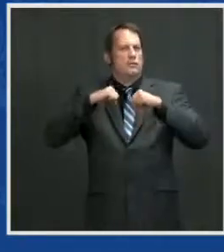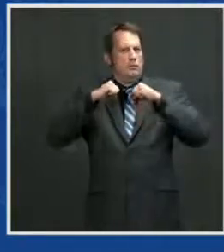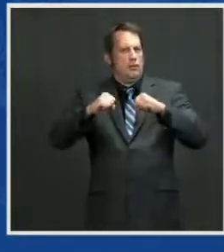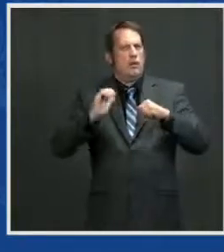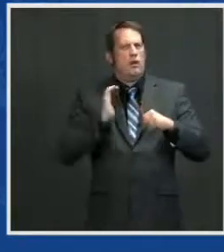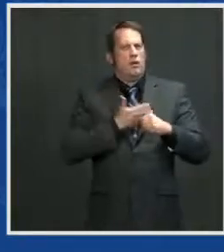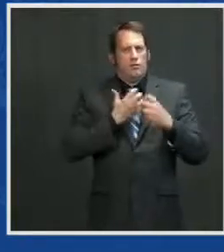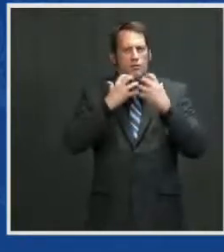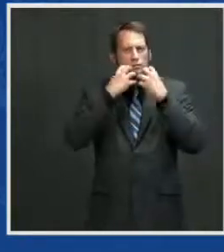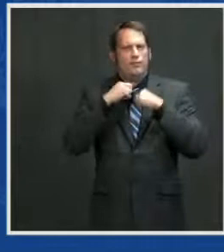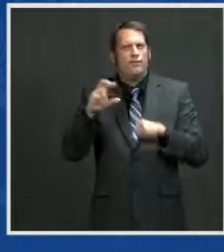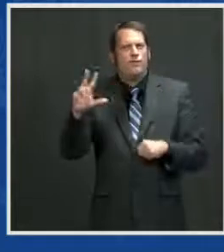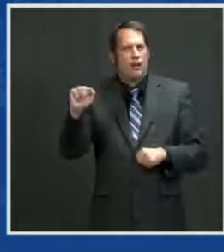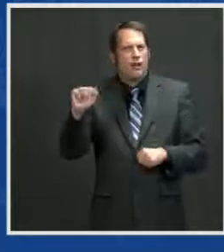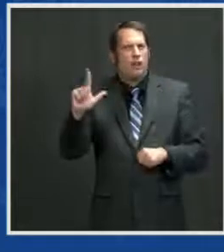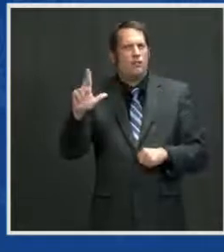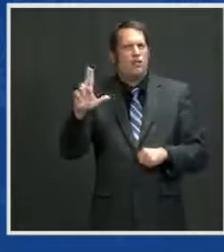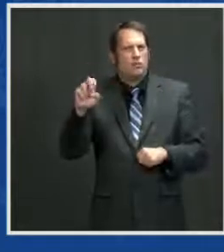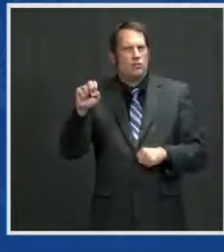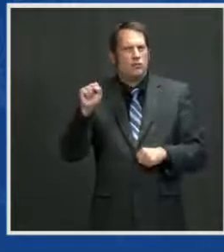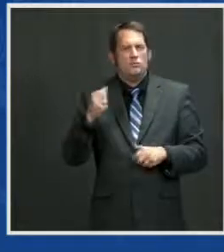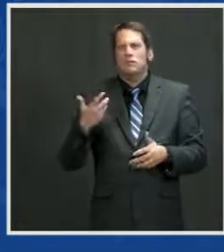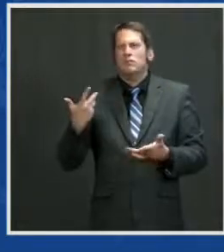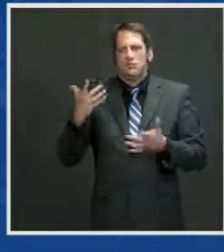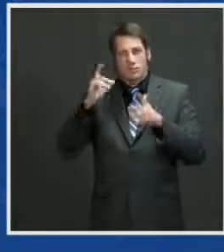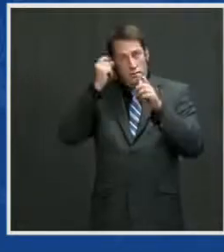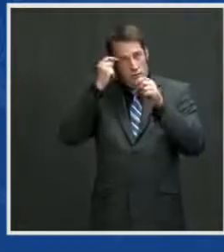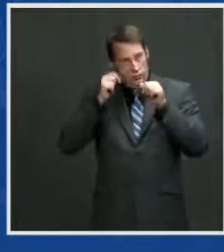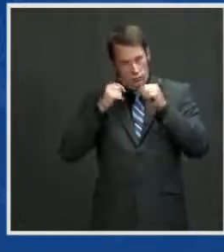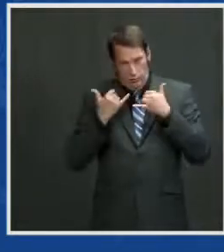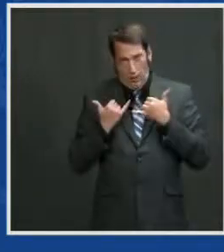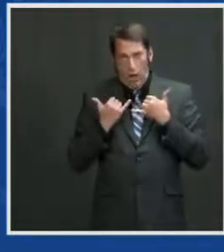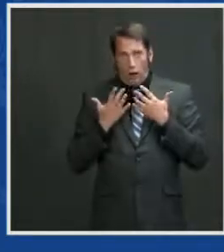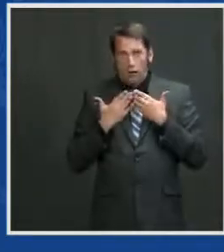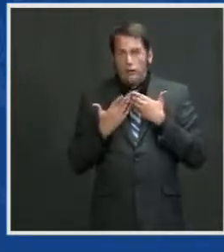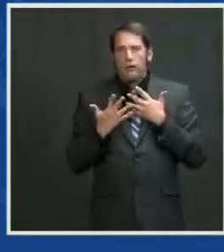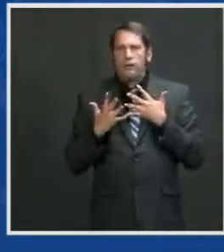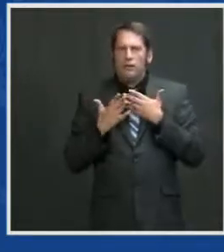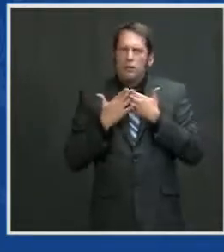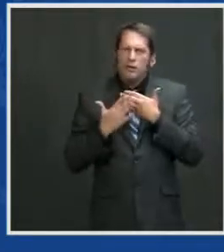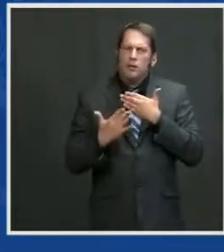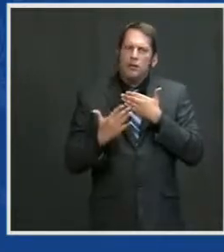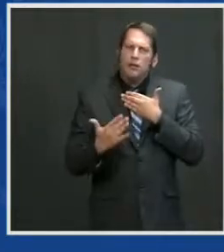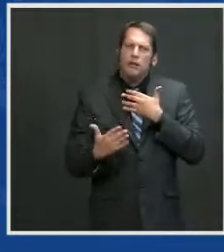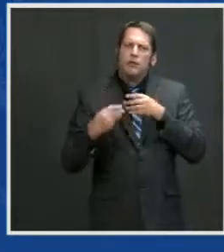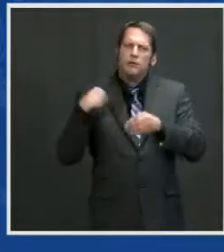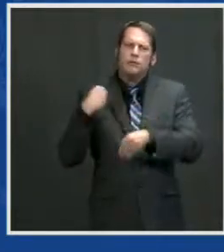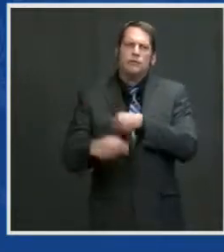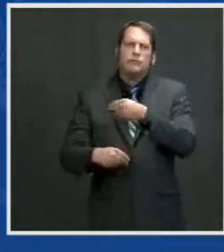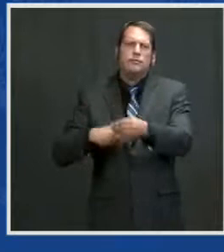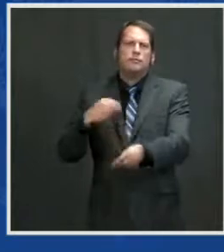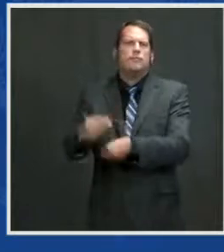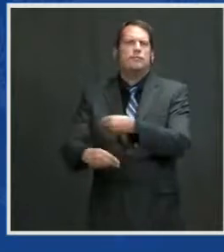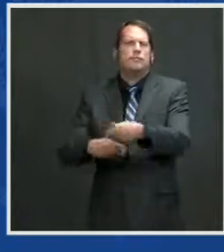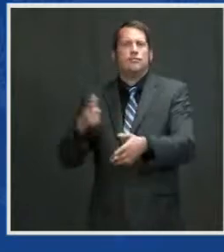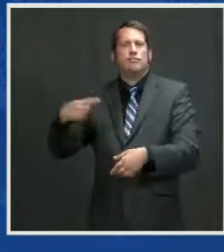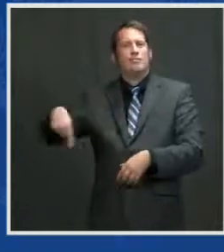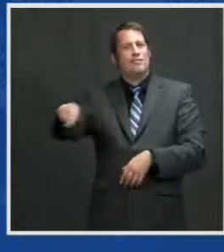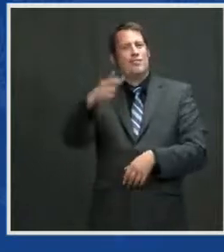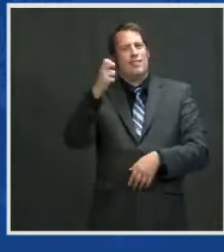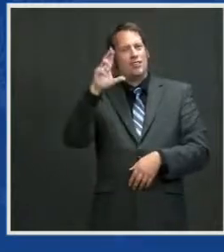Generation after generation of American heroes have signed up to be part of the fight because they understand the truth